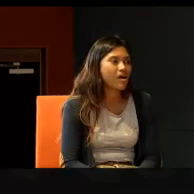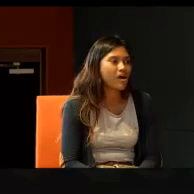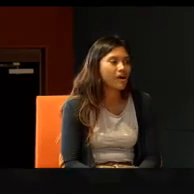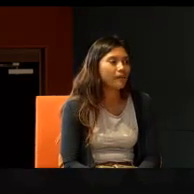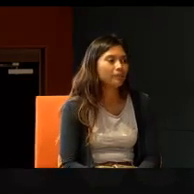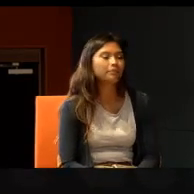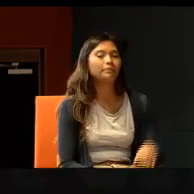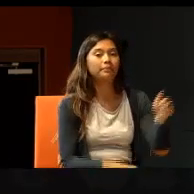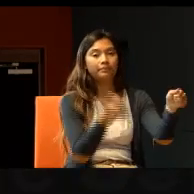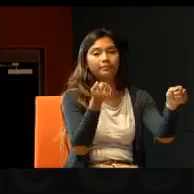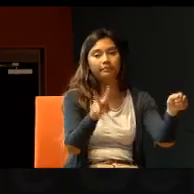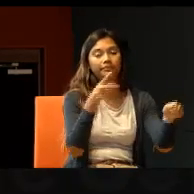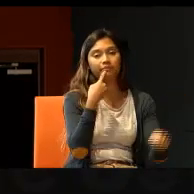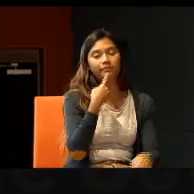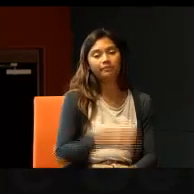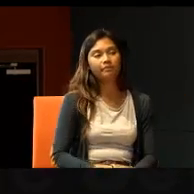Let me put it this way,